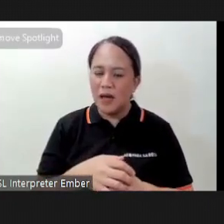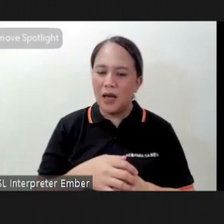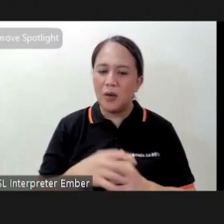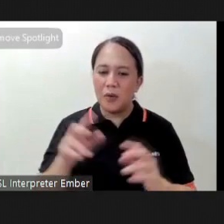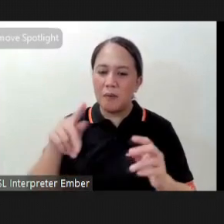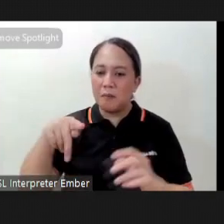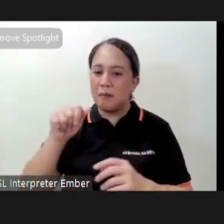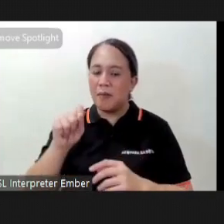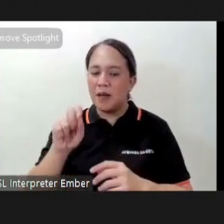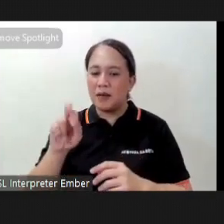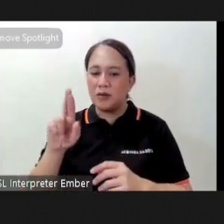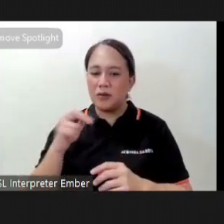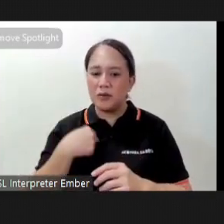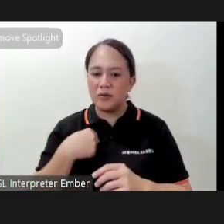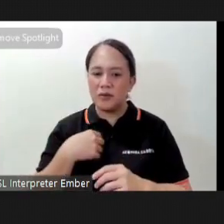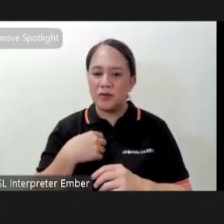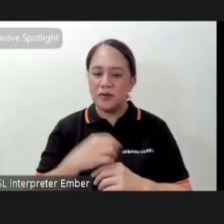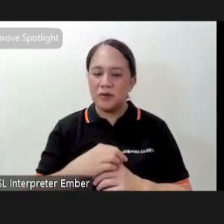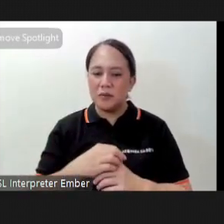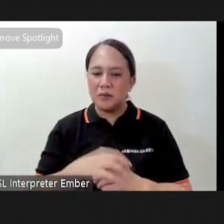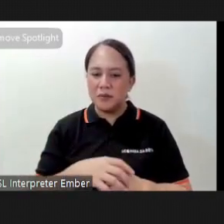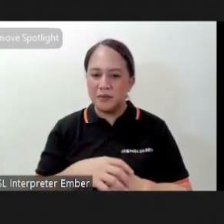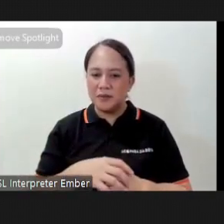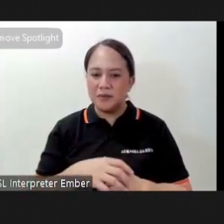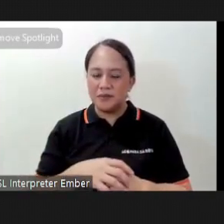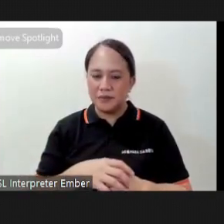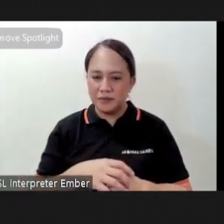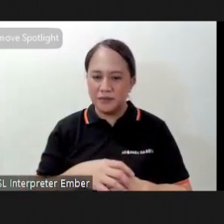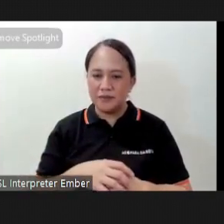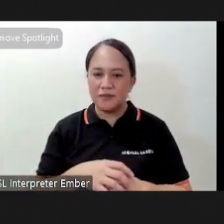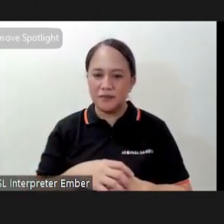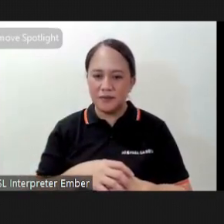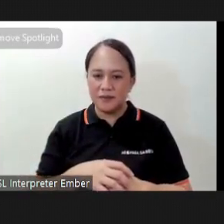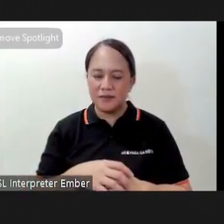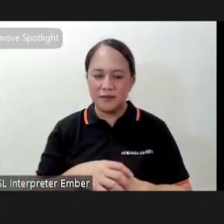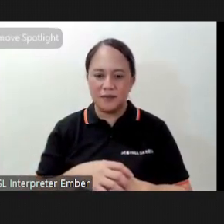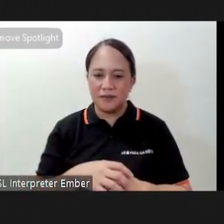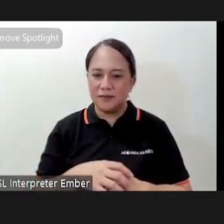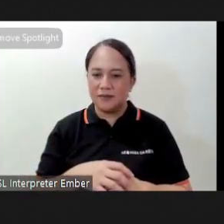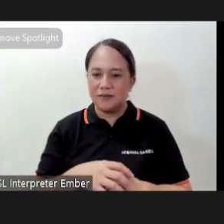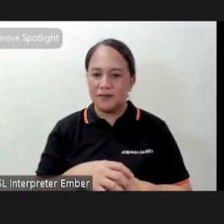the overhand and the number of paddocks just keep multiplying from there